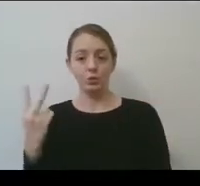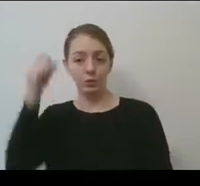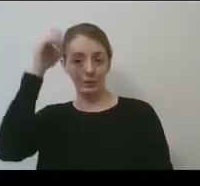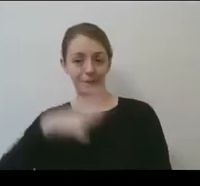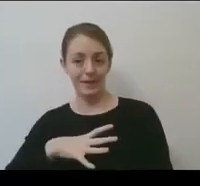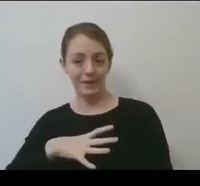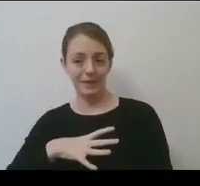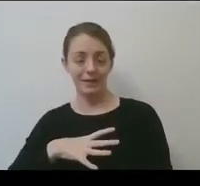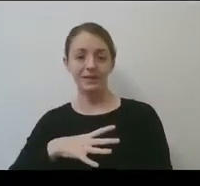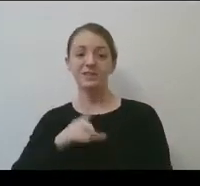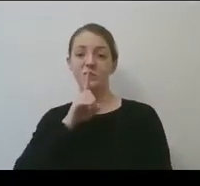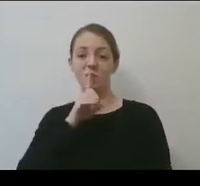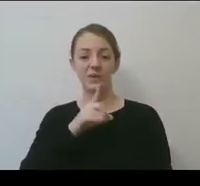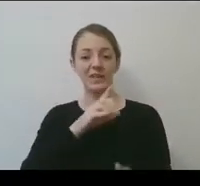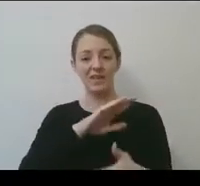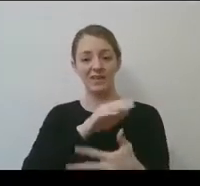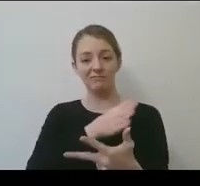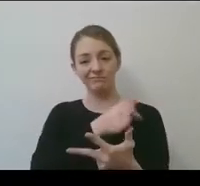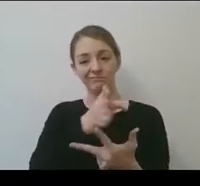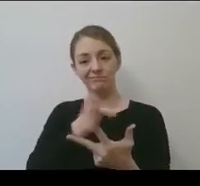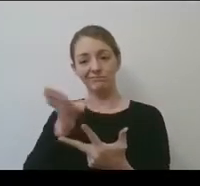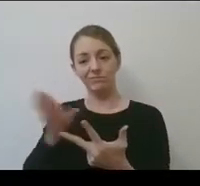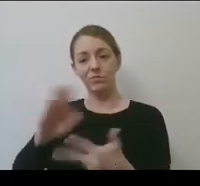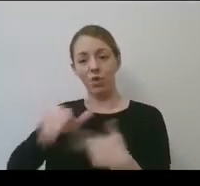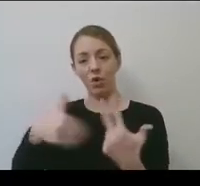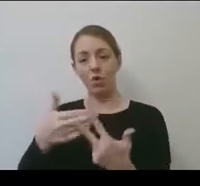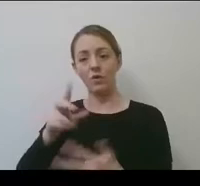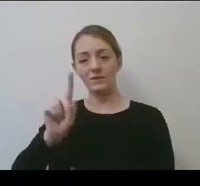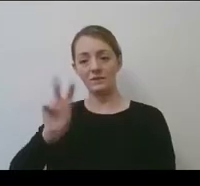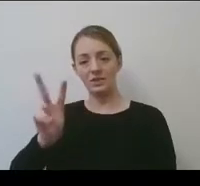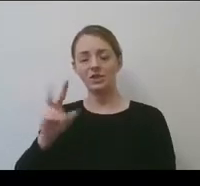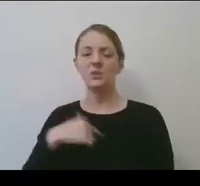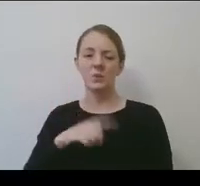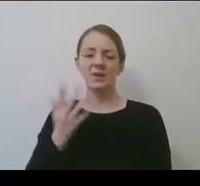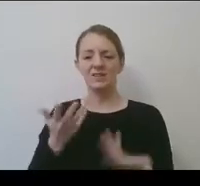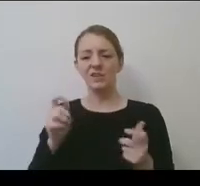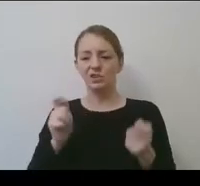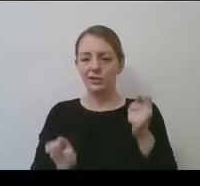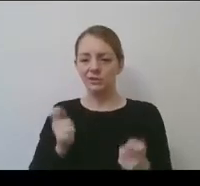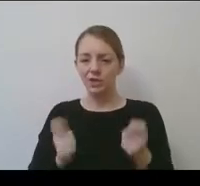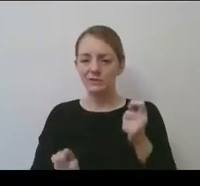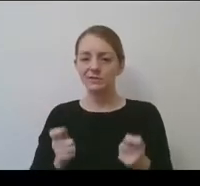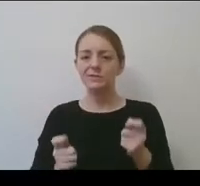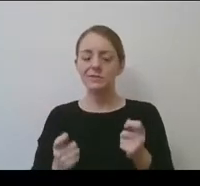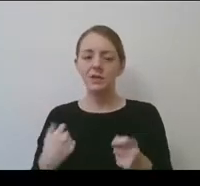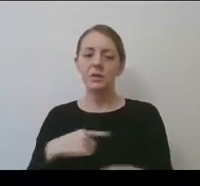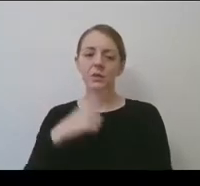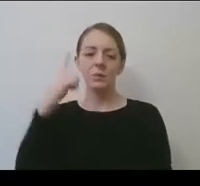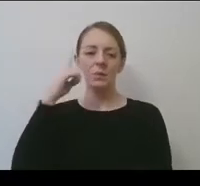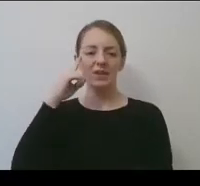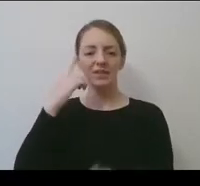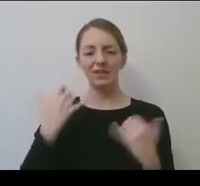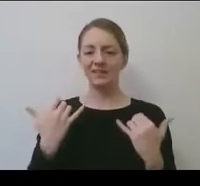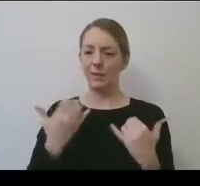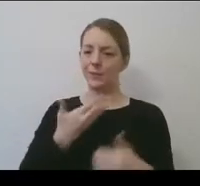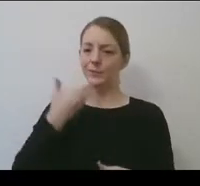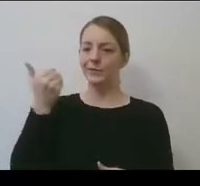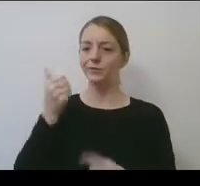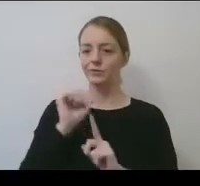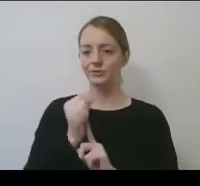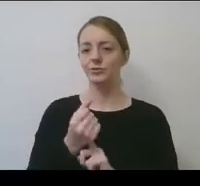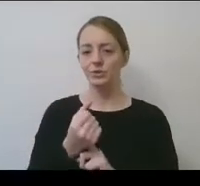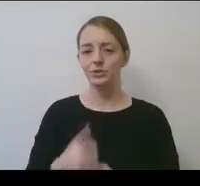all three divisions. So we've made those adjustments and, and, um, again, um, we think that we're, we're putting ourselves in a little bit better situation.